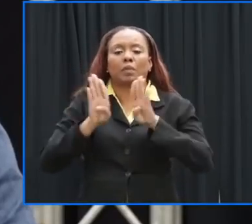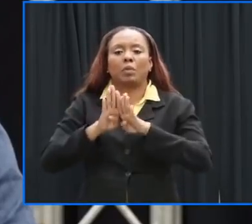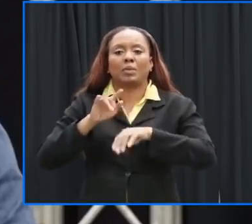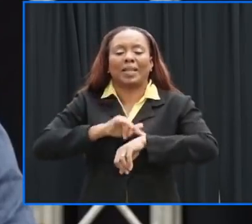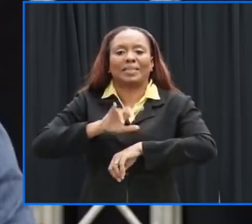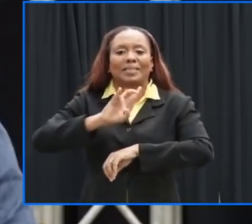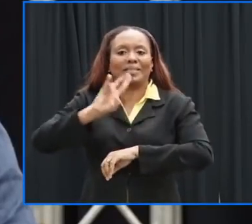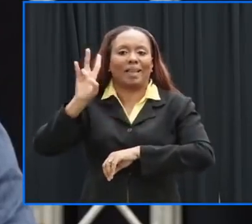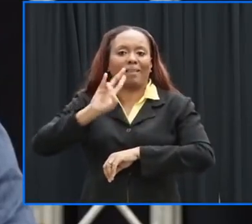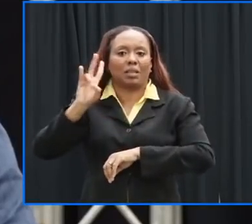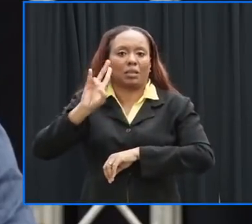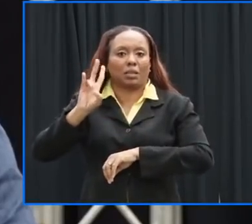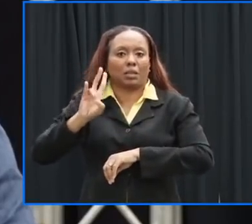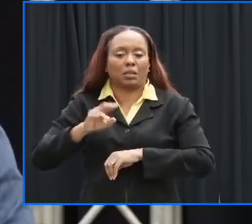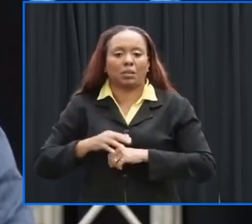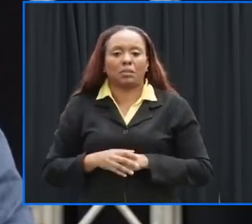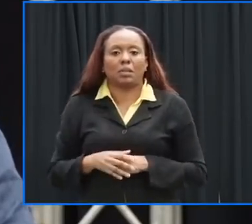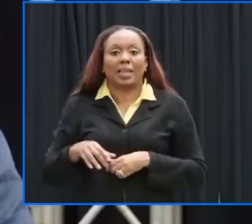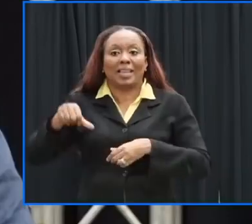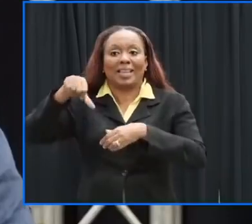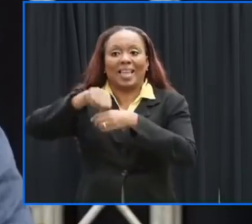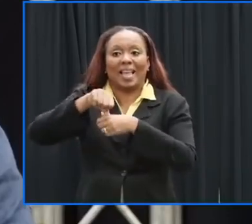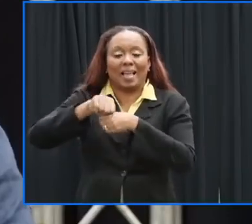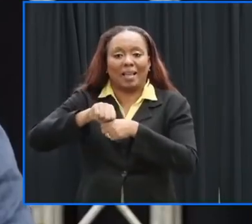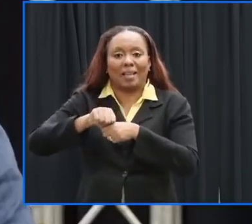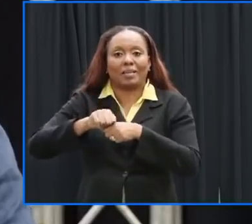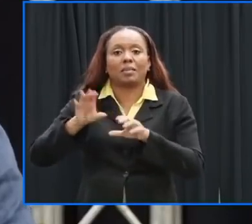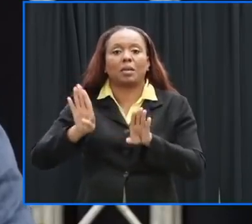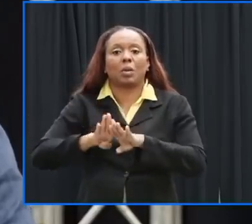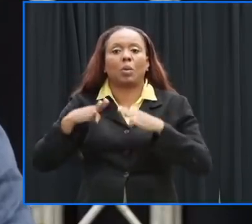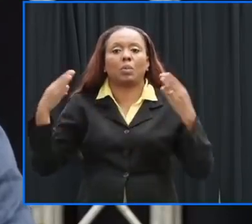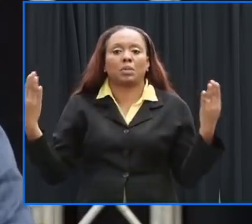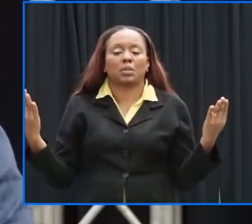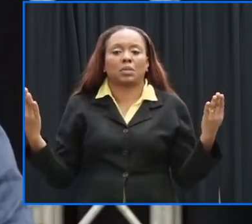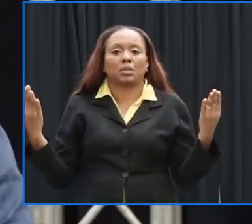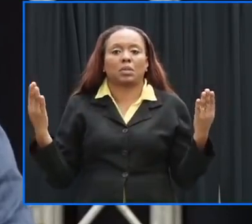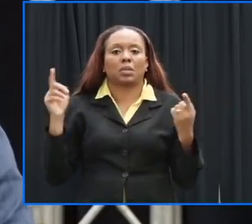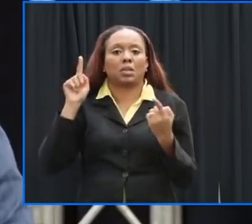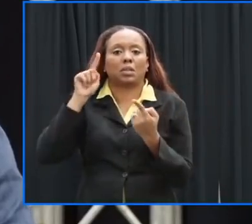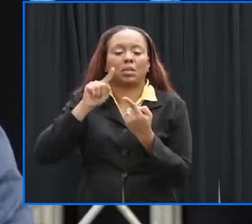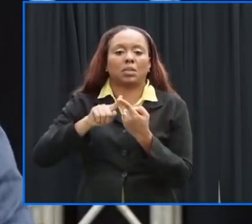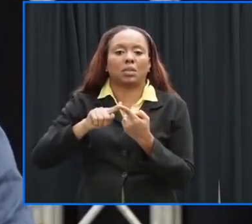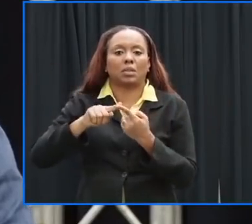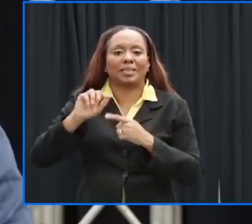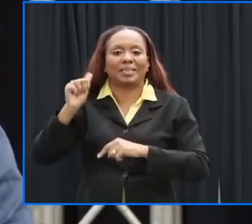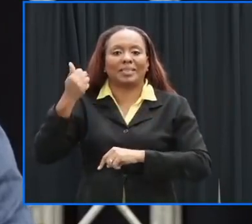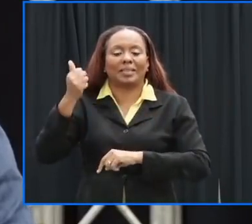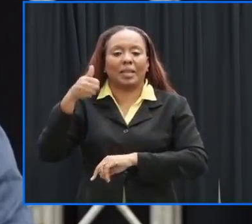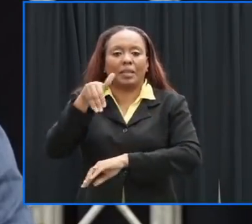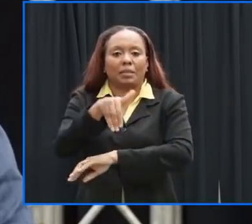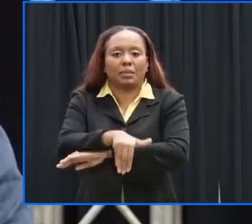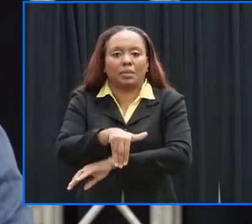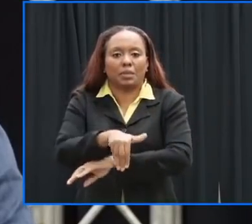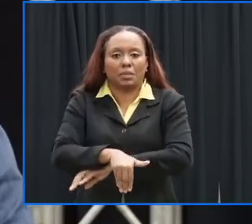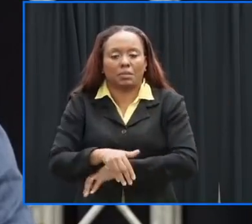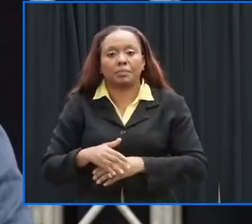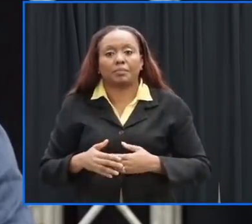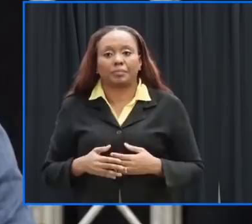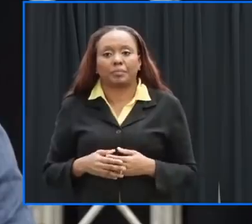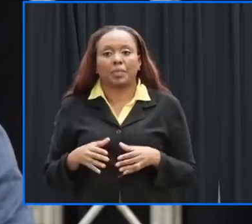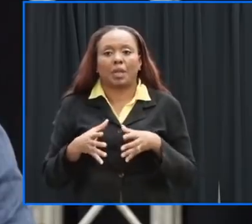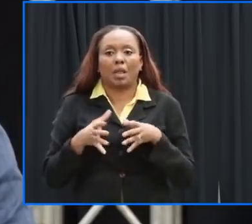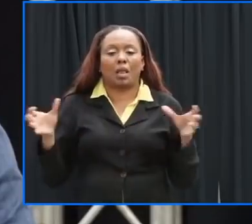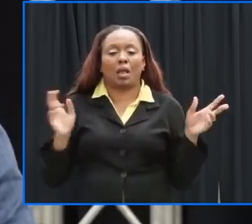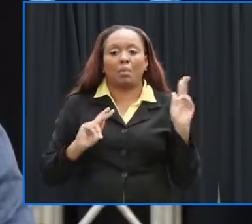for that gas stations are allowed to open to remain open until 10 because a lot of people will be